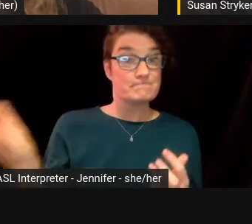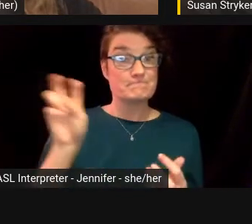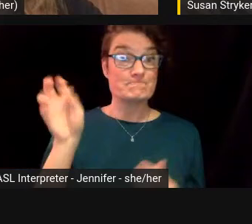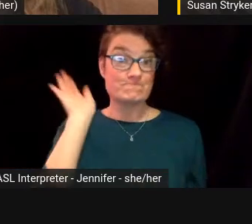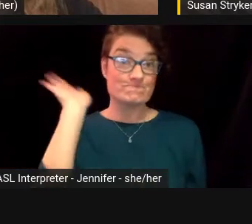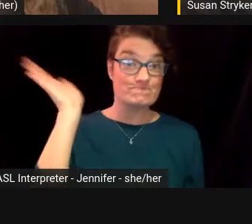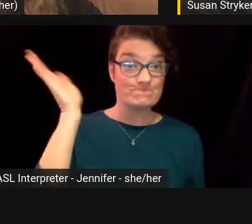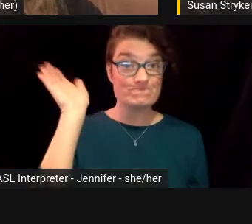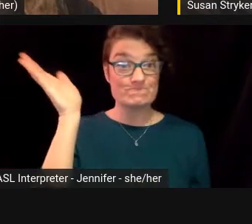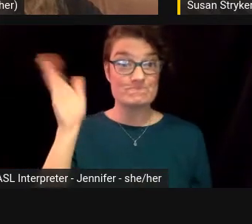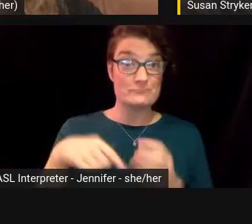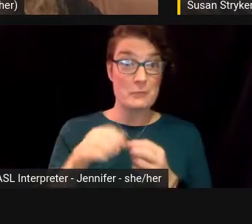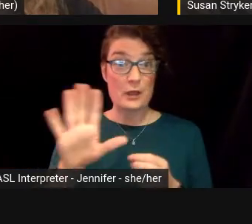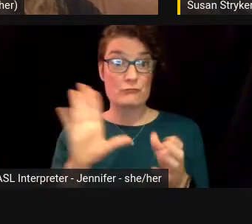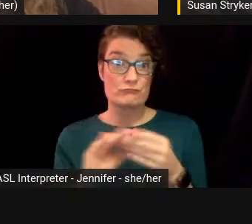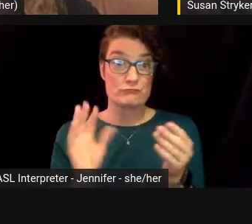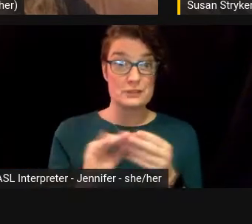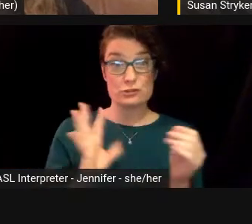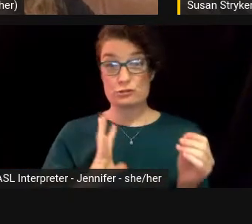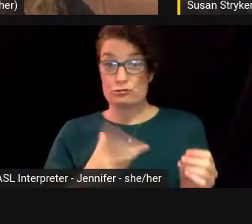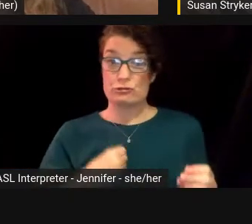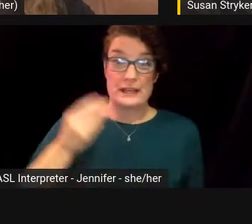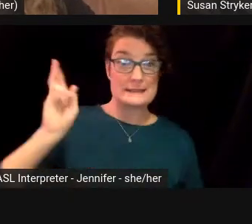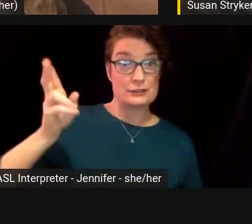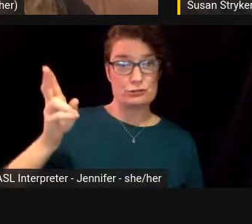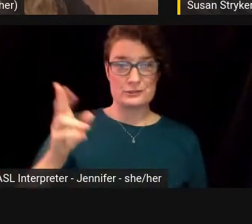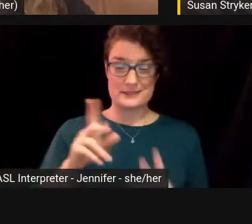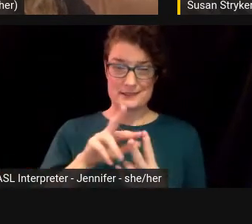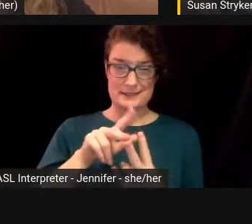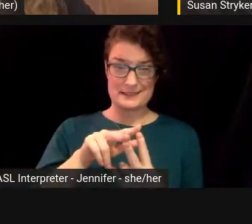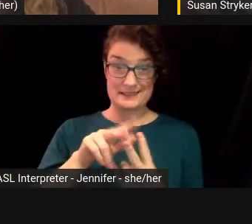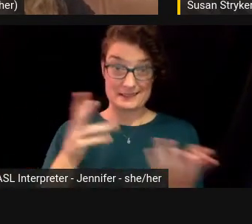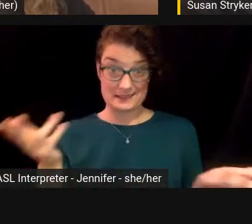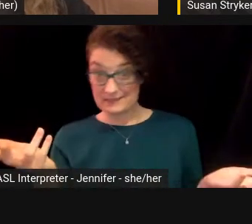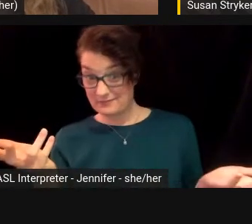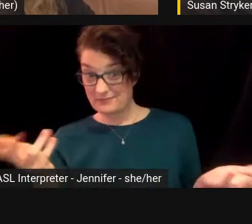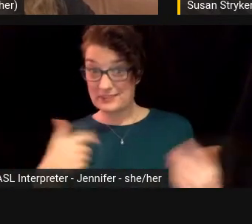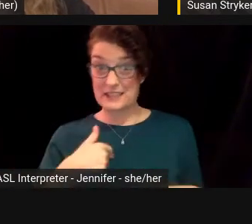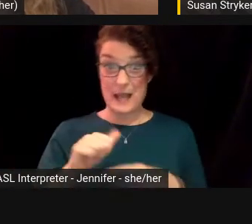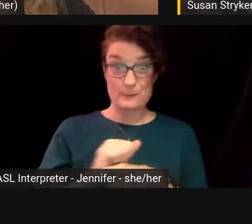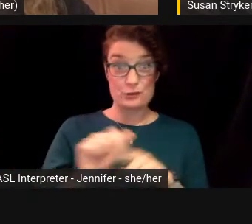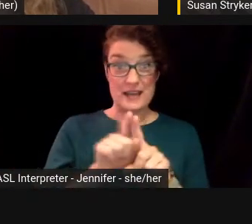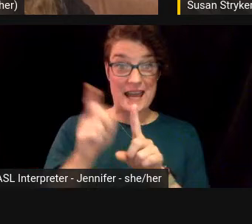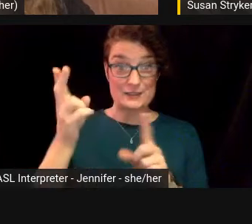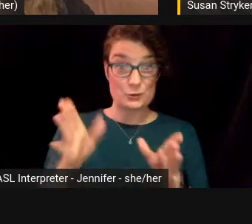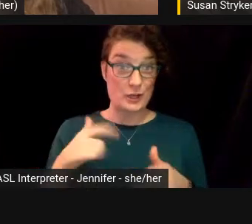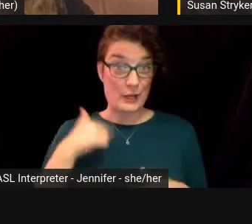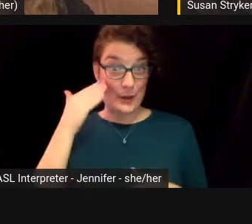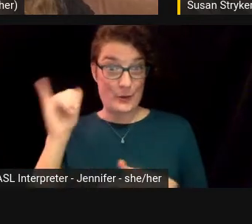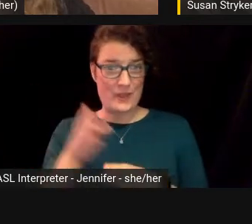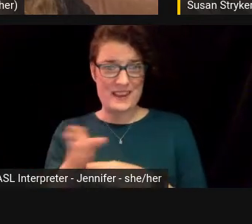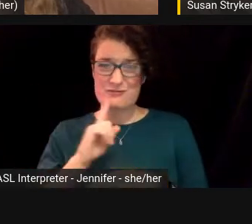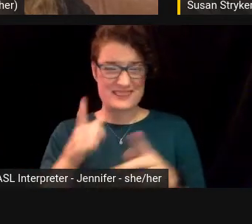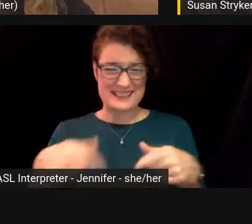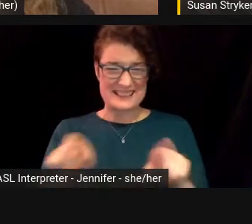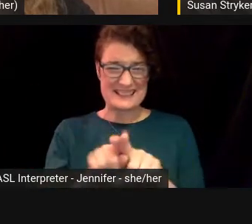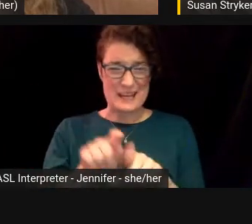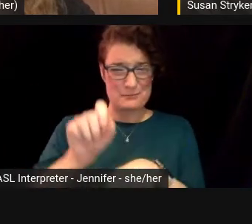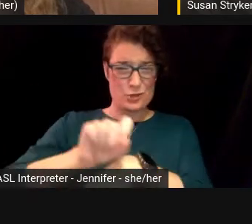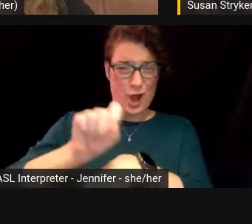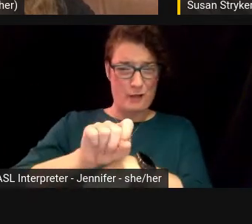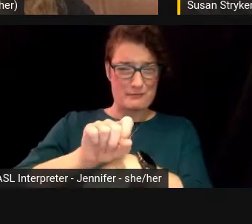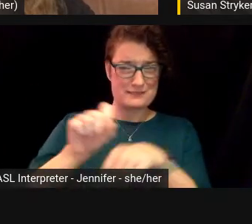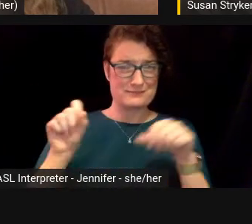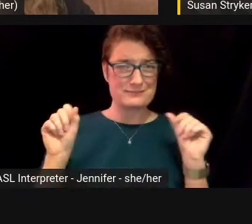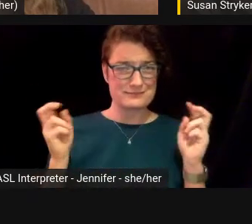and like lecturing on transgender history, you know, because it's like, I'm trained as a historian. I know that, but it's like, it's still the same gig. It's like, it's like